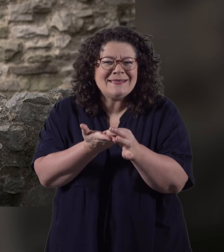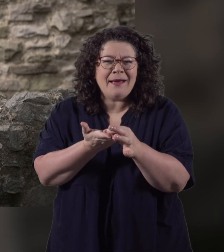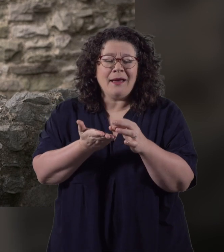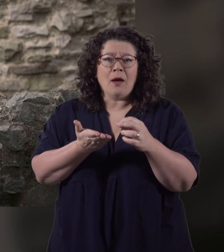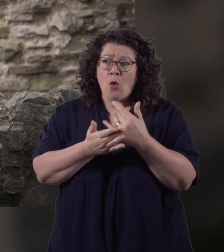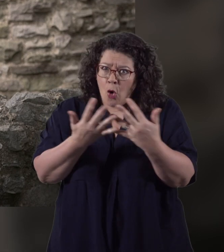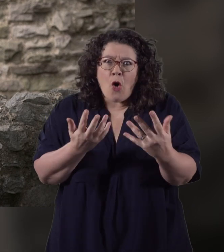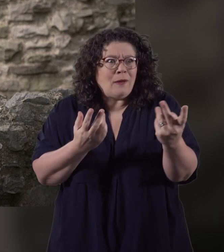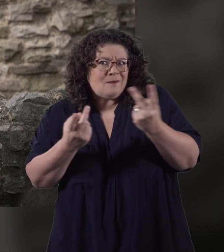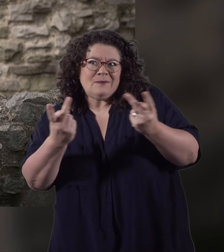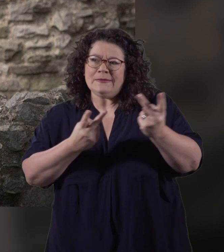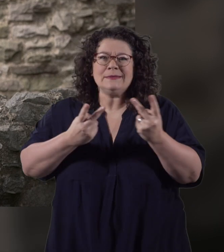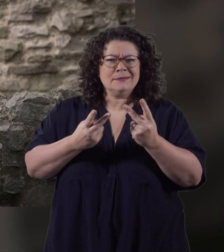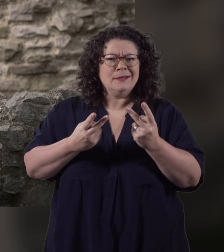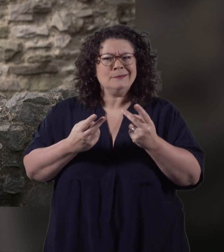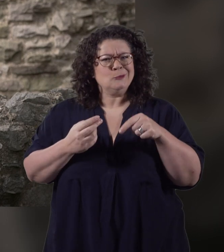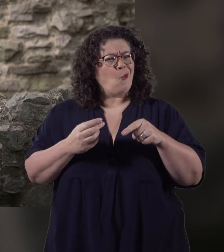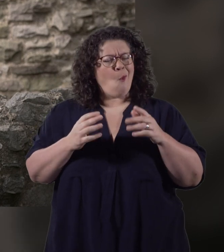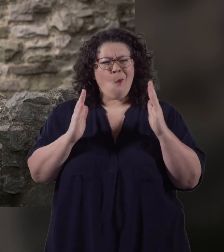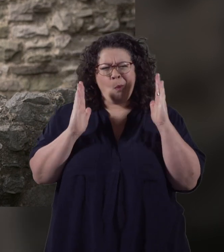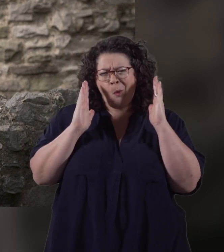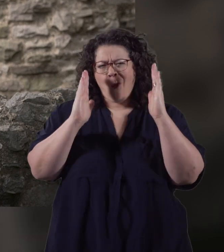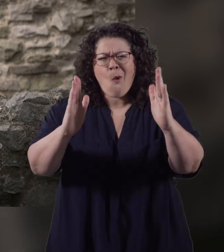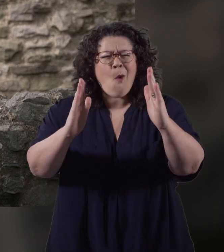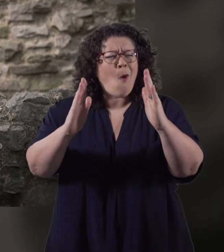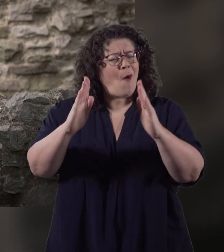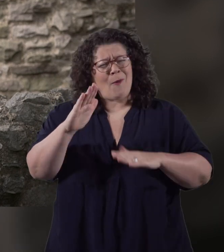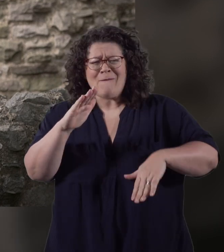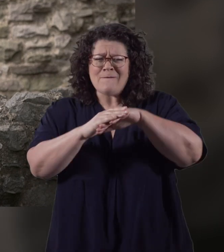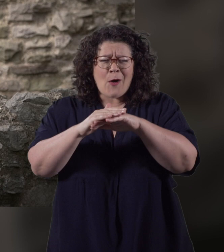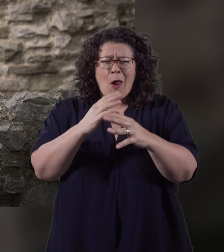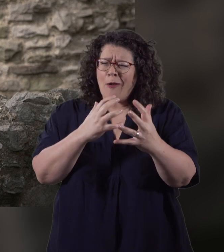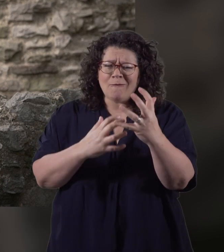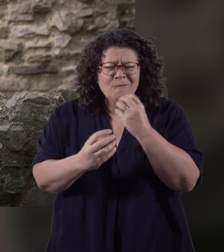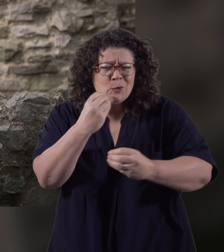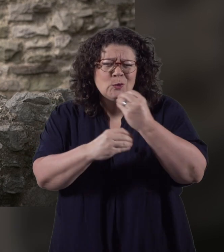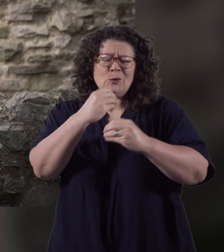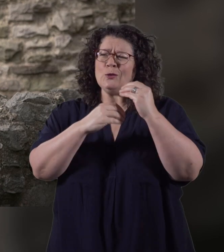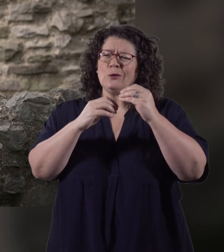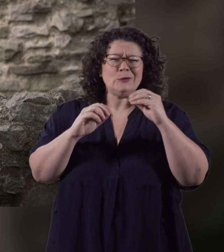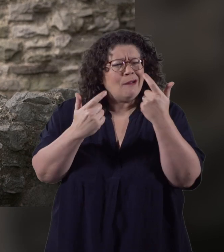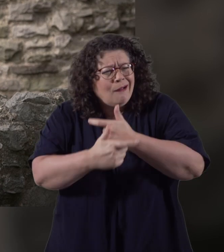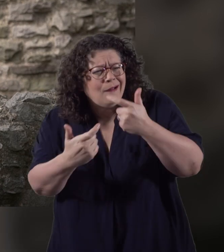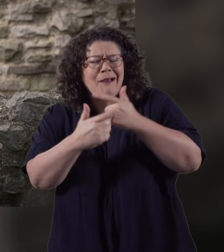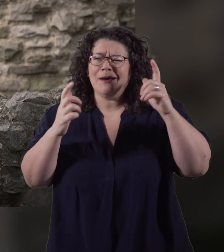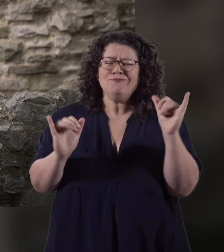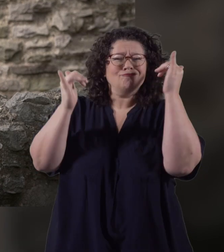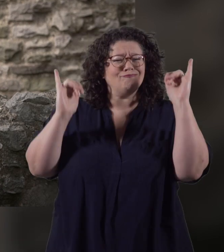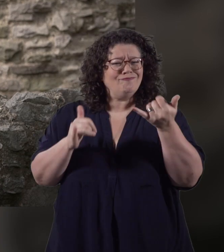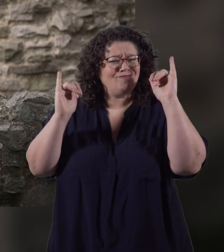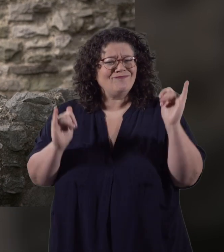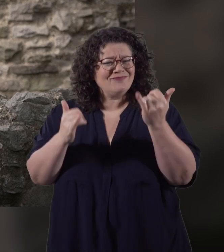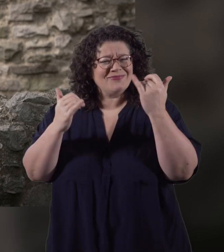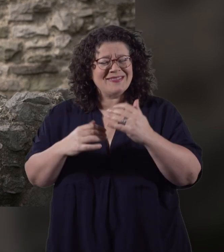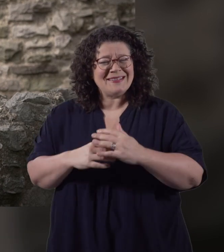We'd also have a lot of guests too. The hall would be filled with food and mirth and